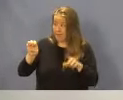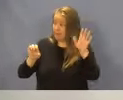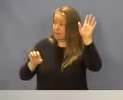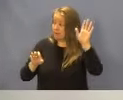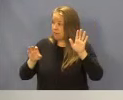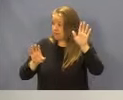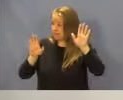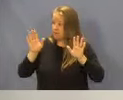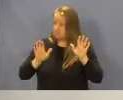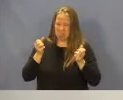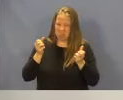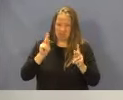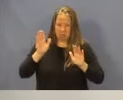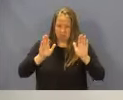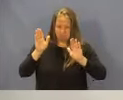Aye. Aye.